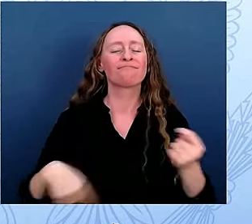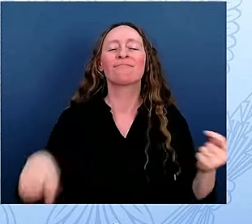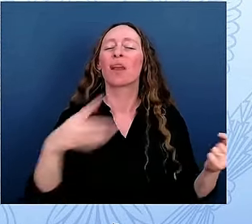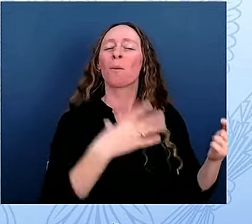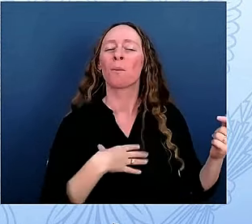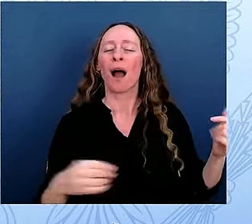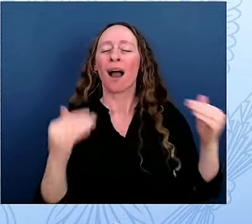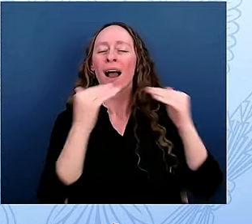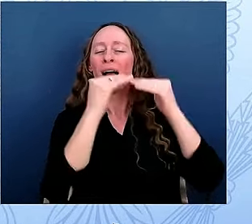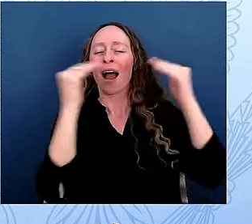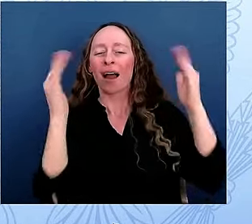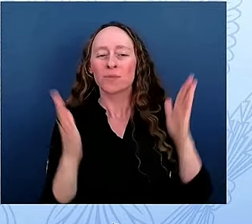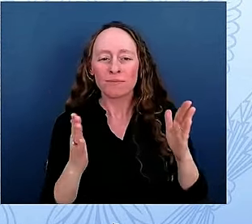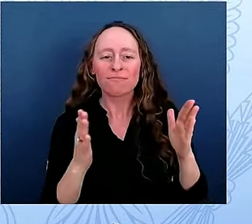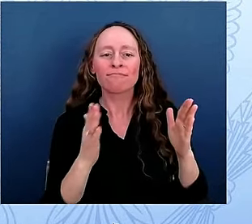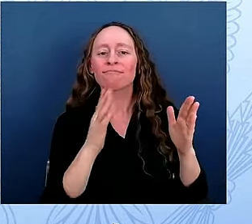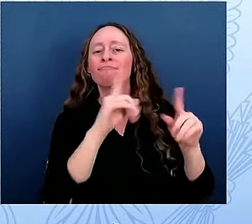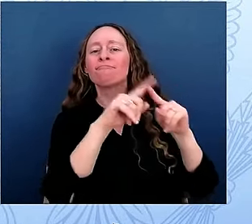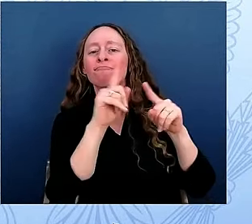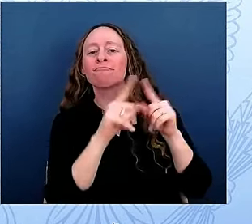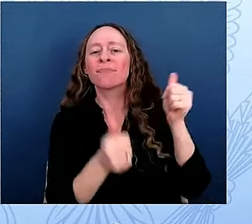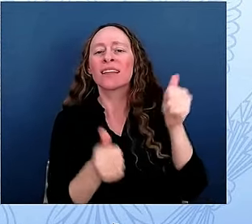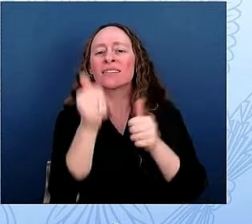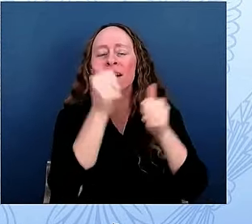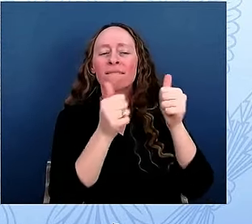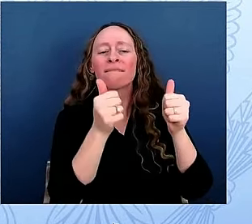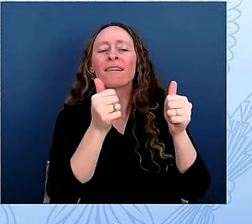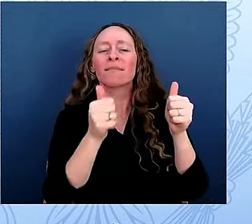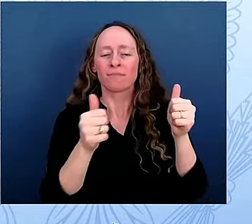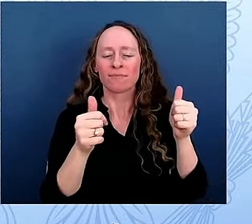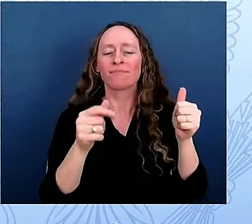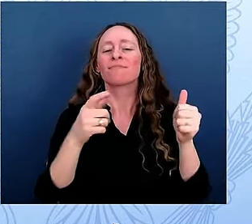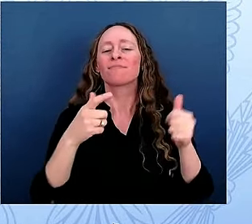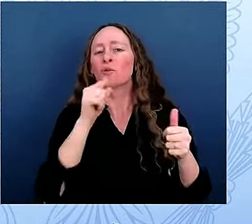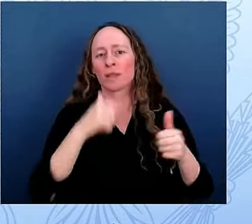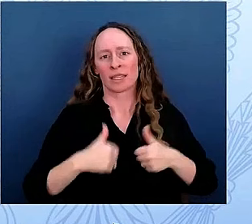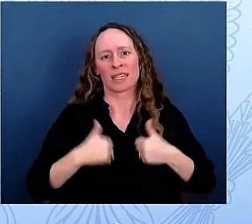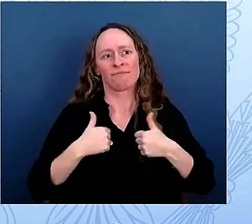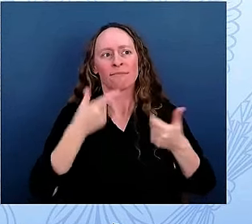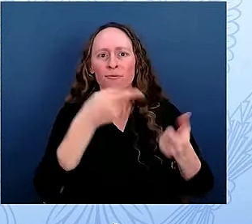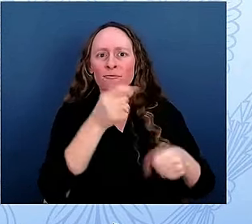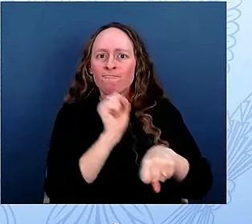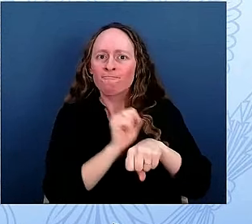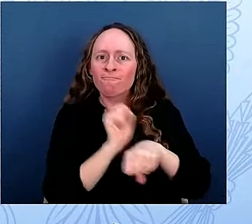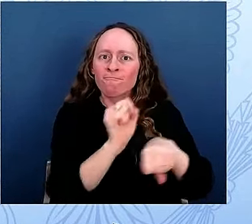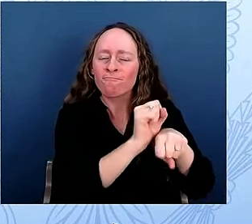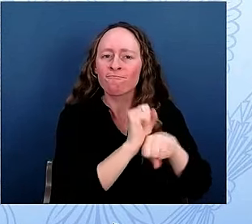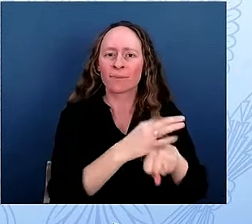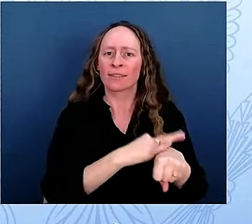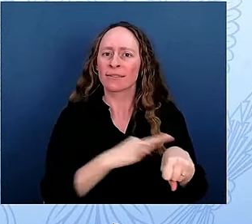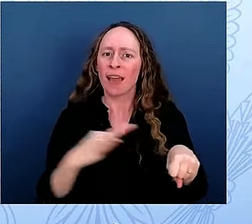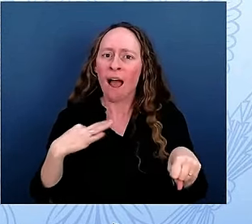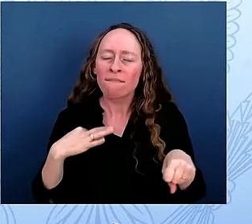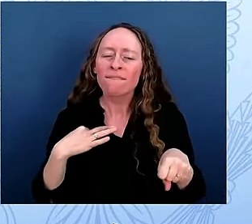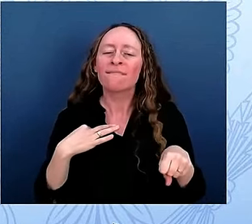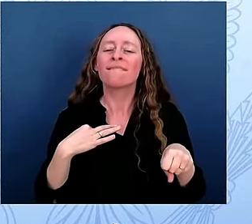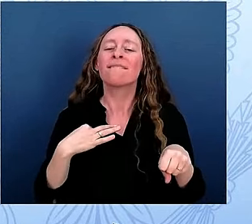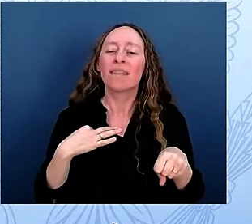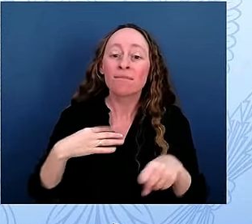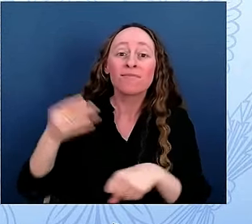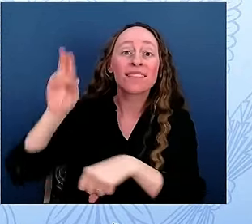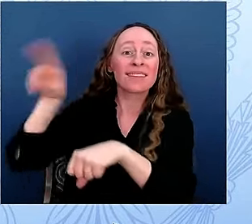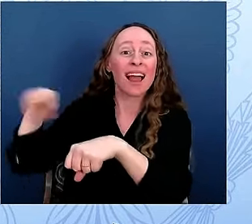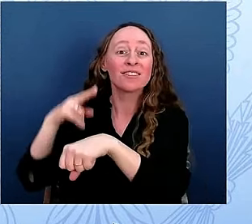Resident Staff, the White House Historical Association, the National Park Service, and the stellar team at ESI Design,